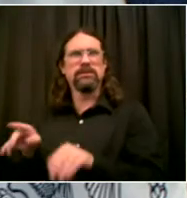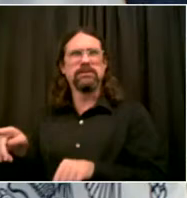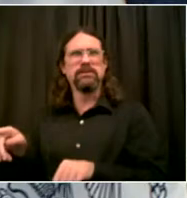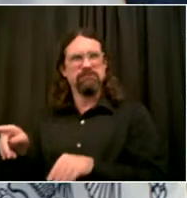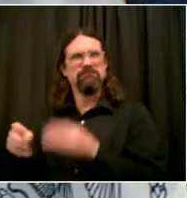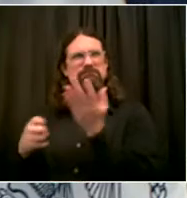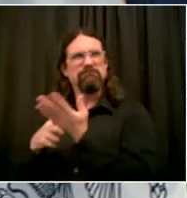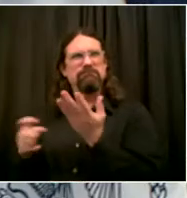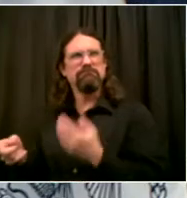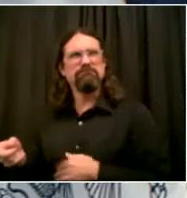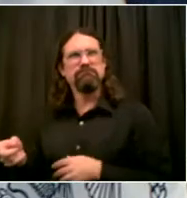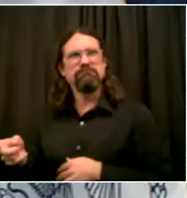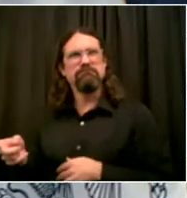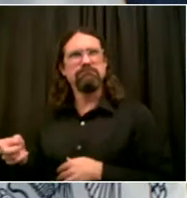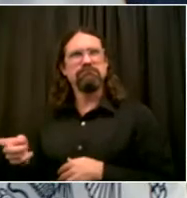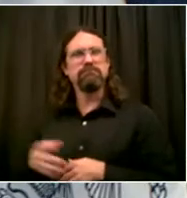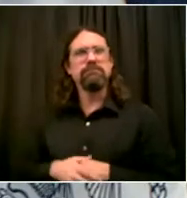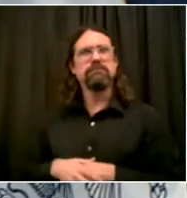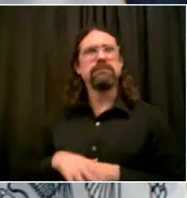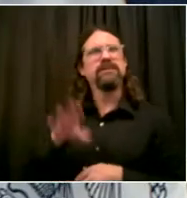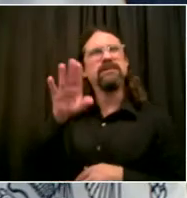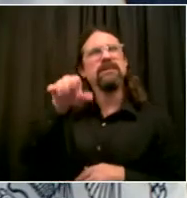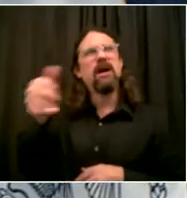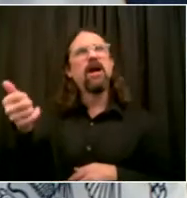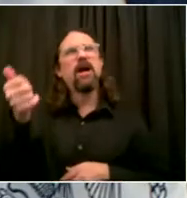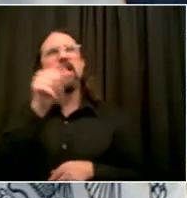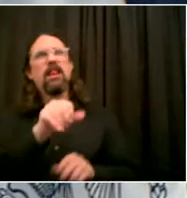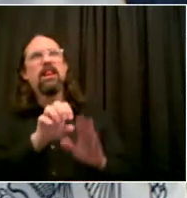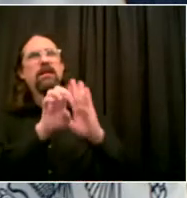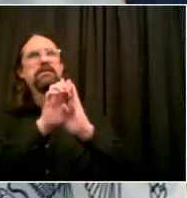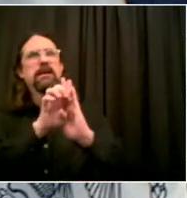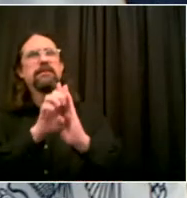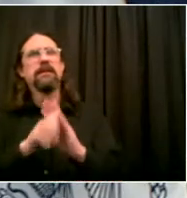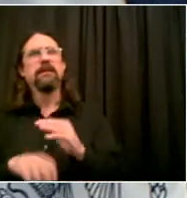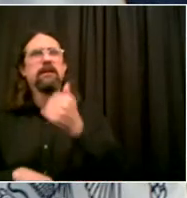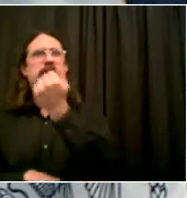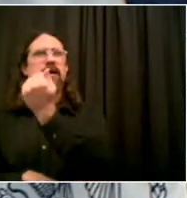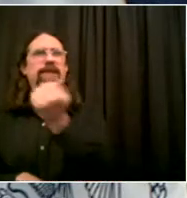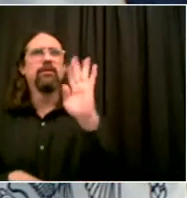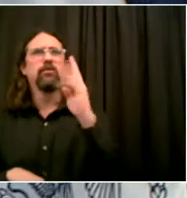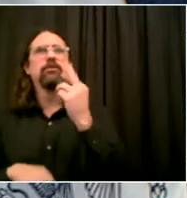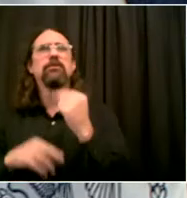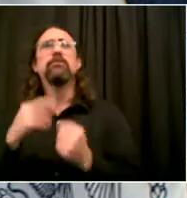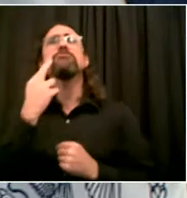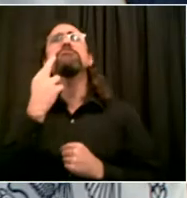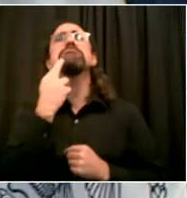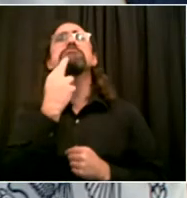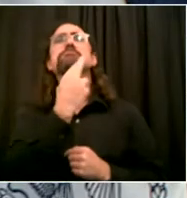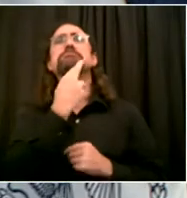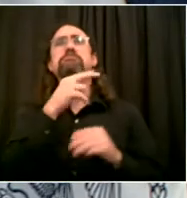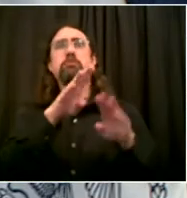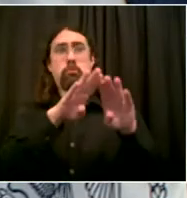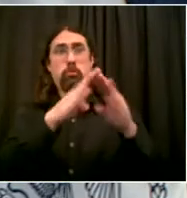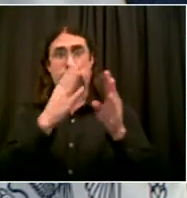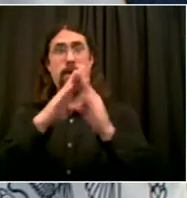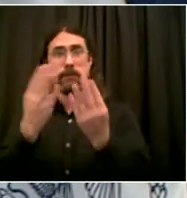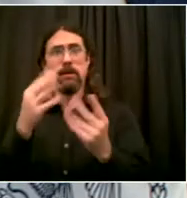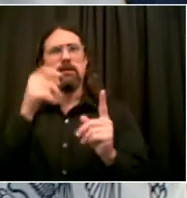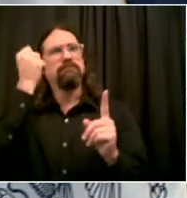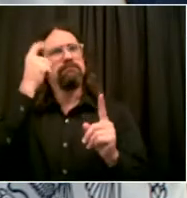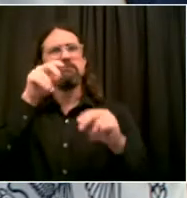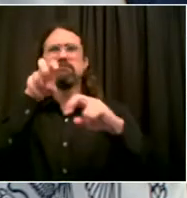wondering if you're aware of these instances and what is being done to prevent them in the future. I am not aware of those specific instances, but I want